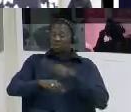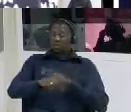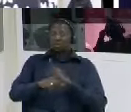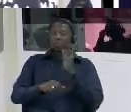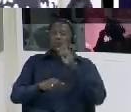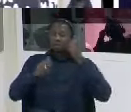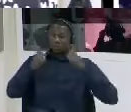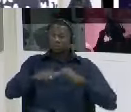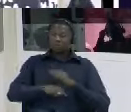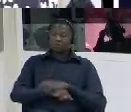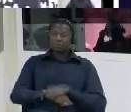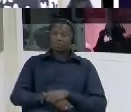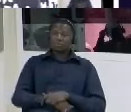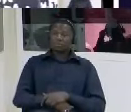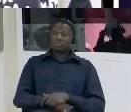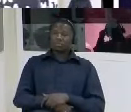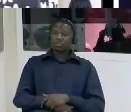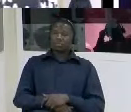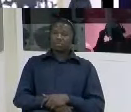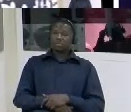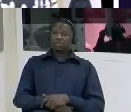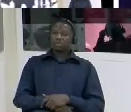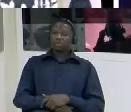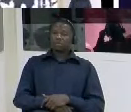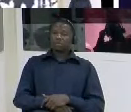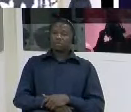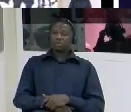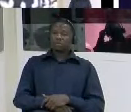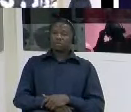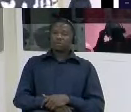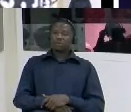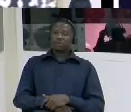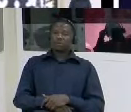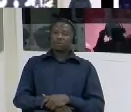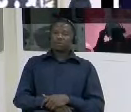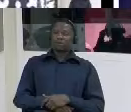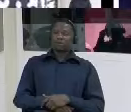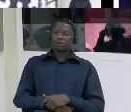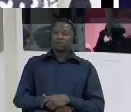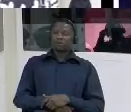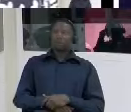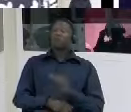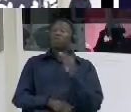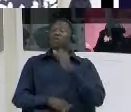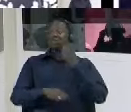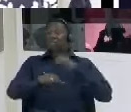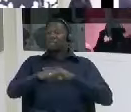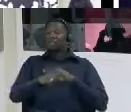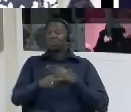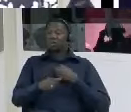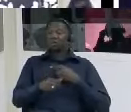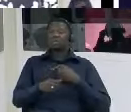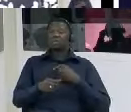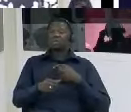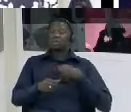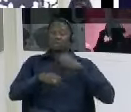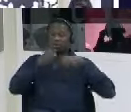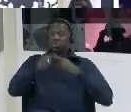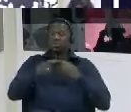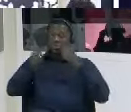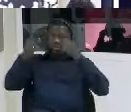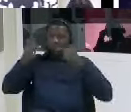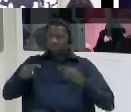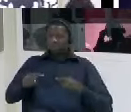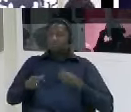no the other occasion was about the statement I I refused to sign they they collected me again